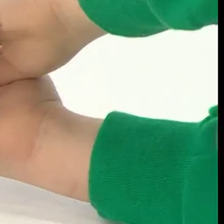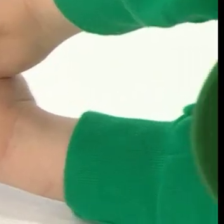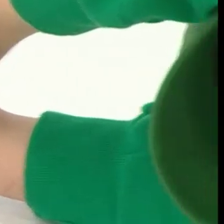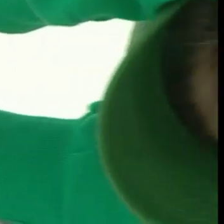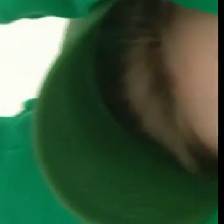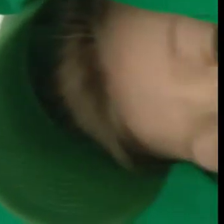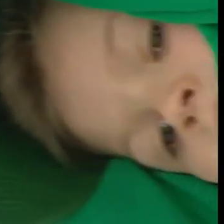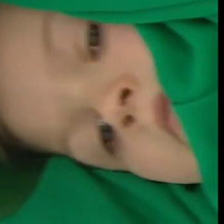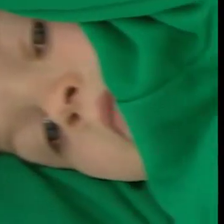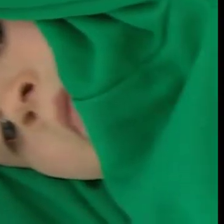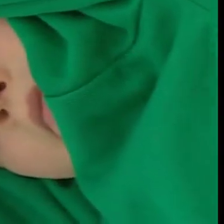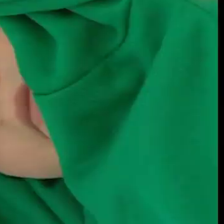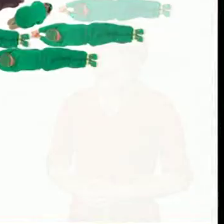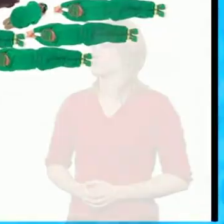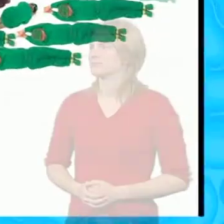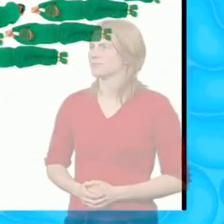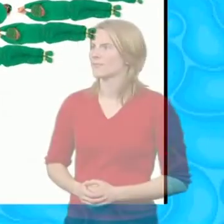I'm green